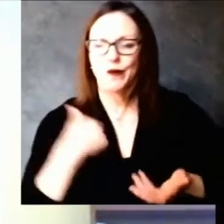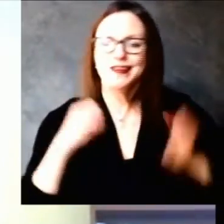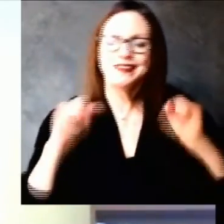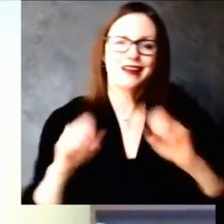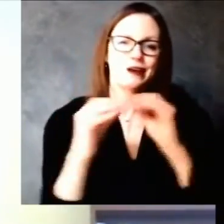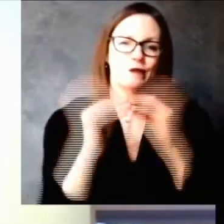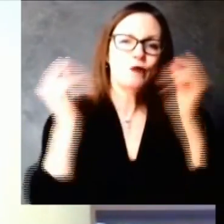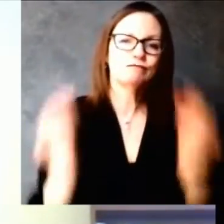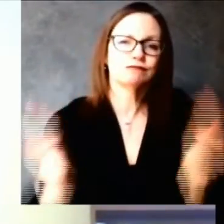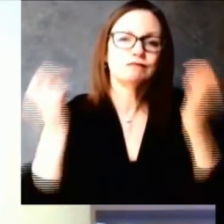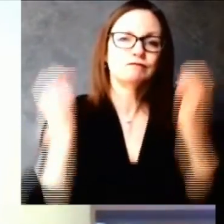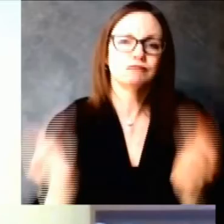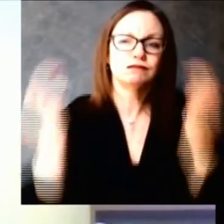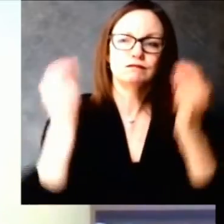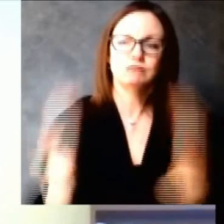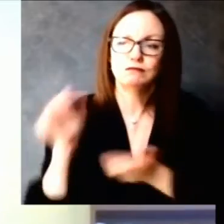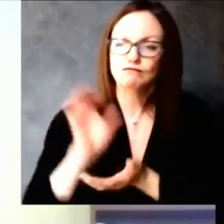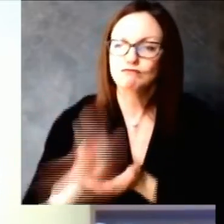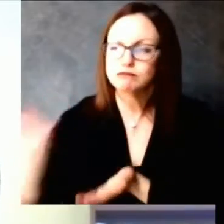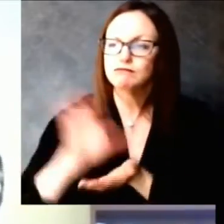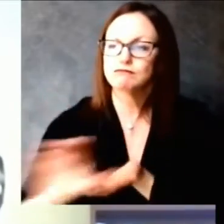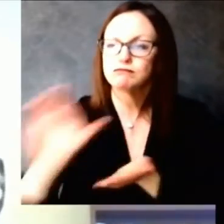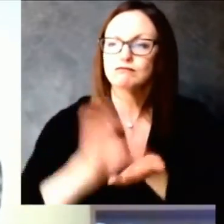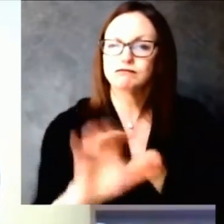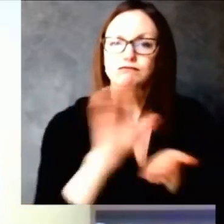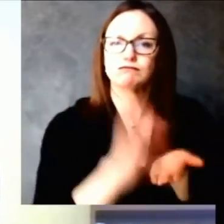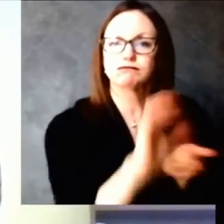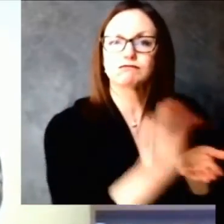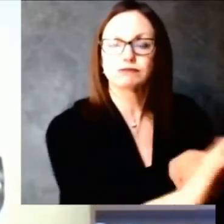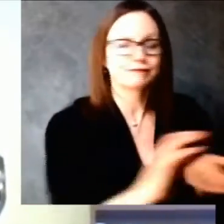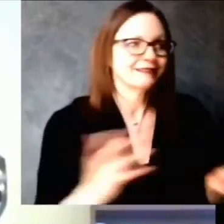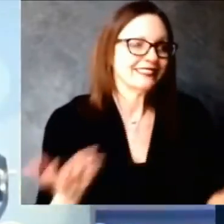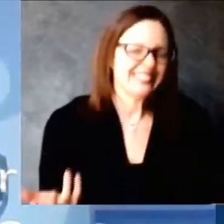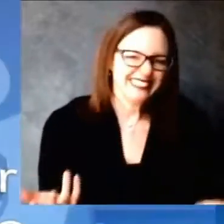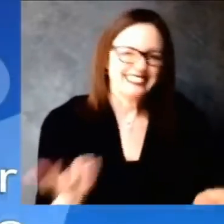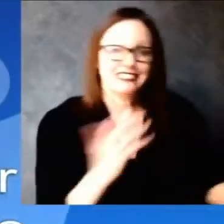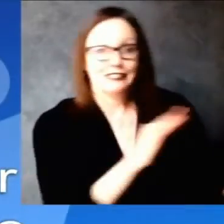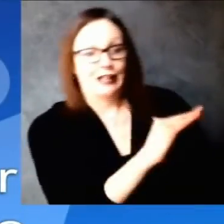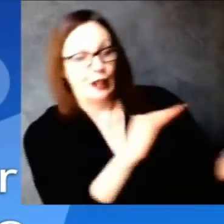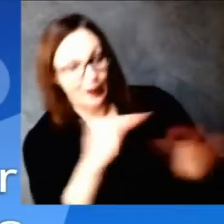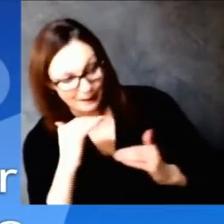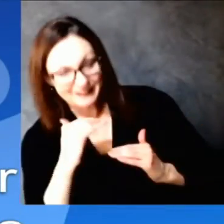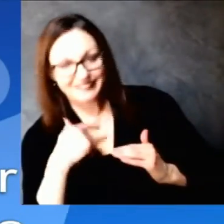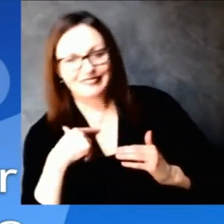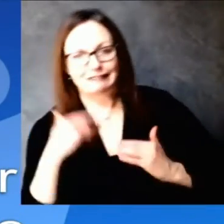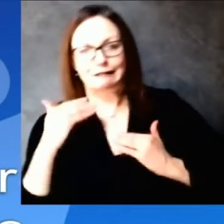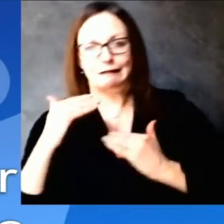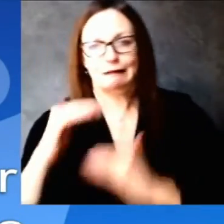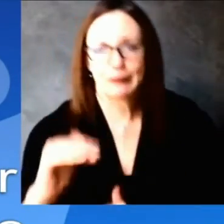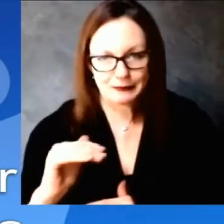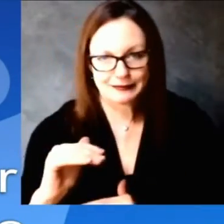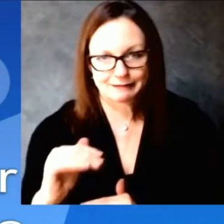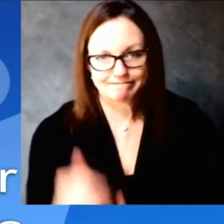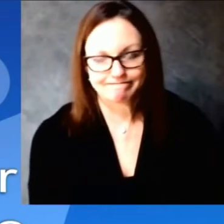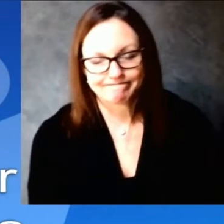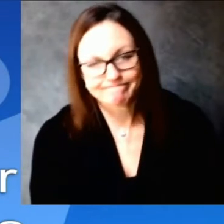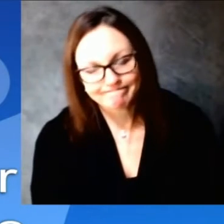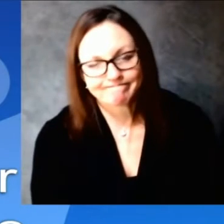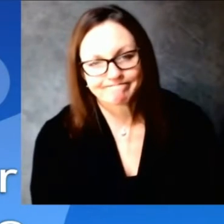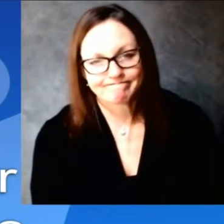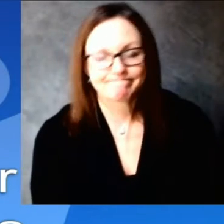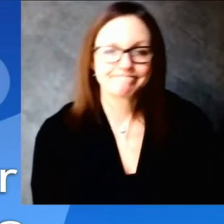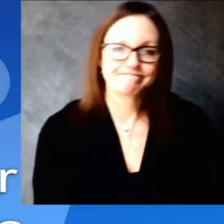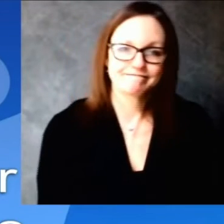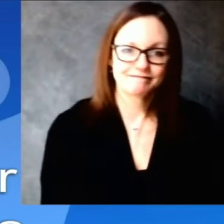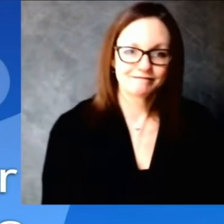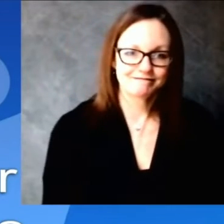going to help close this gap as well thank you for that uh let's go now to terry satyr wisn milwaukee